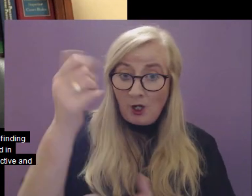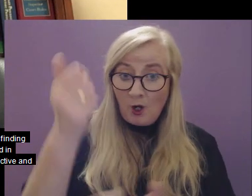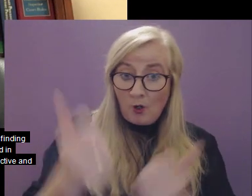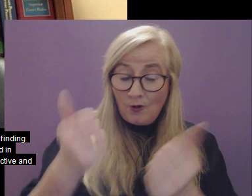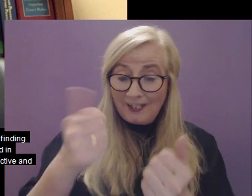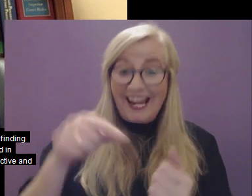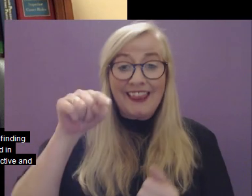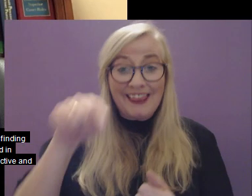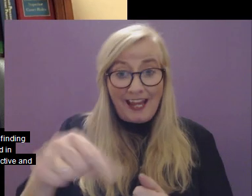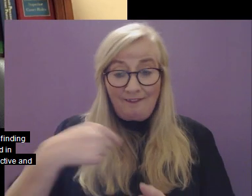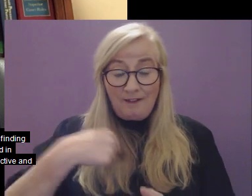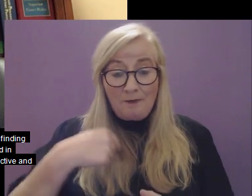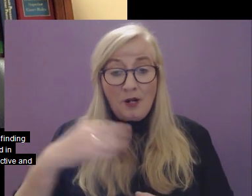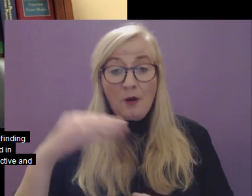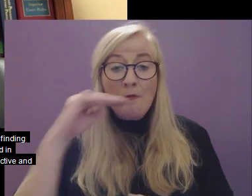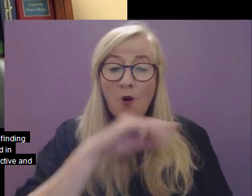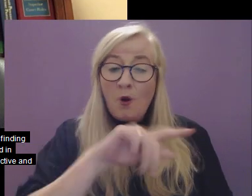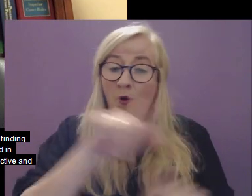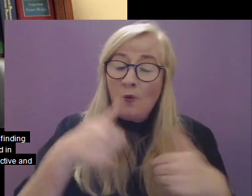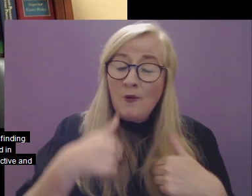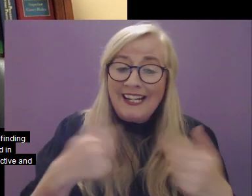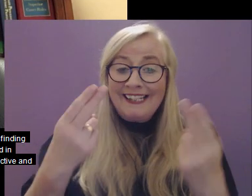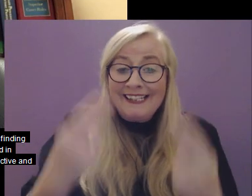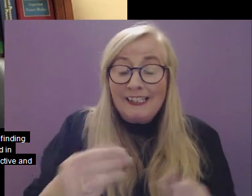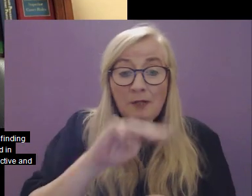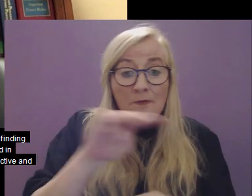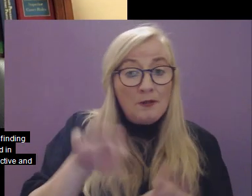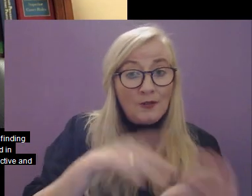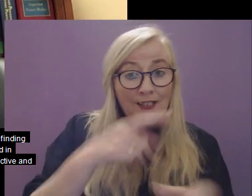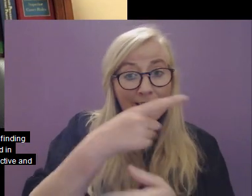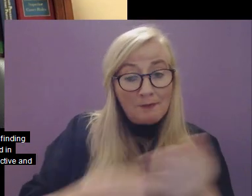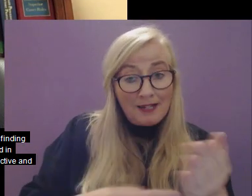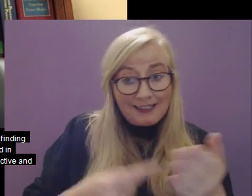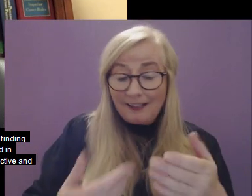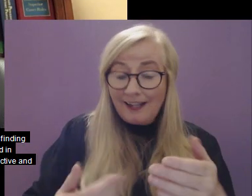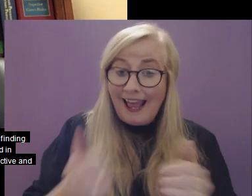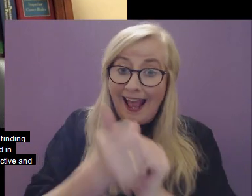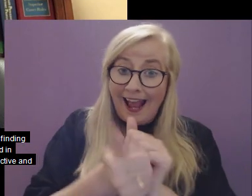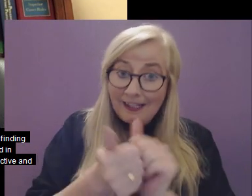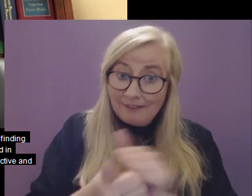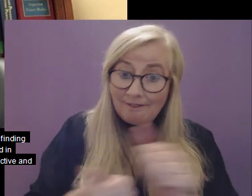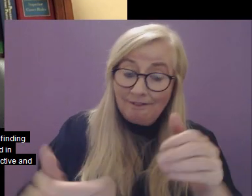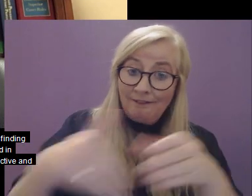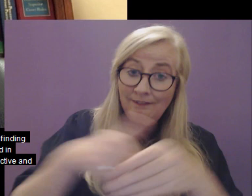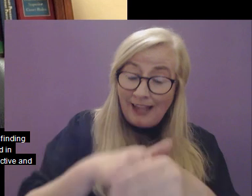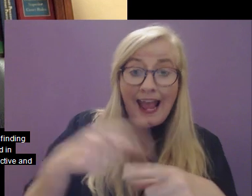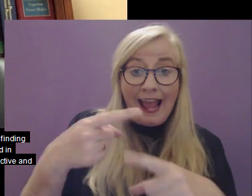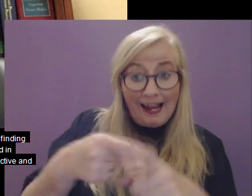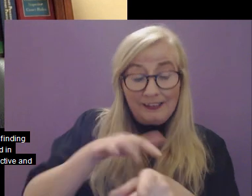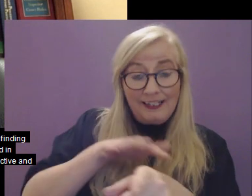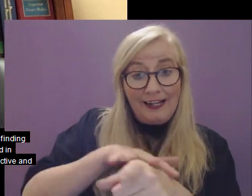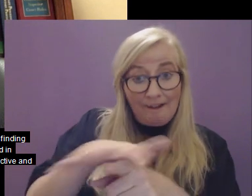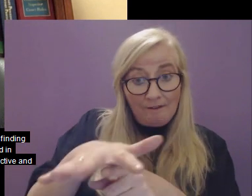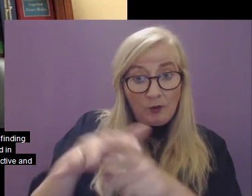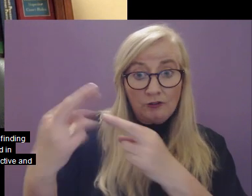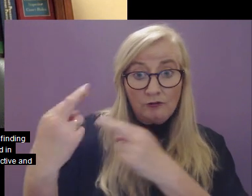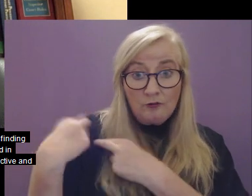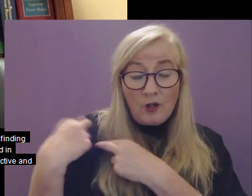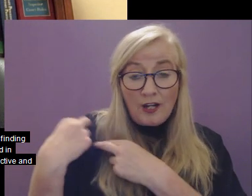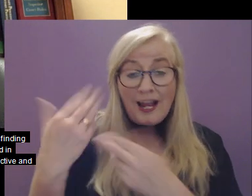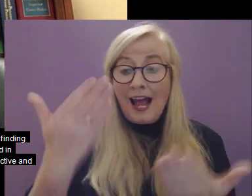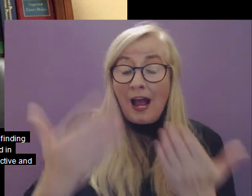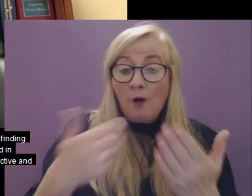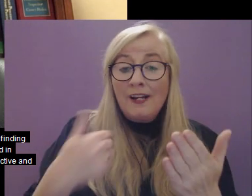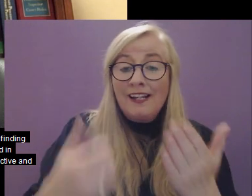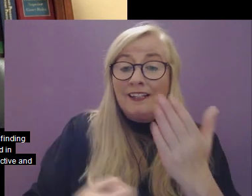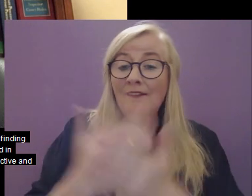as a matter of priority. We need to have persons with disabilities play an active and influential role in the further